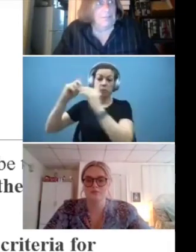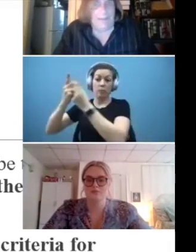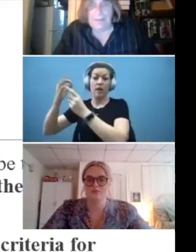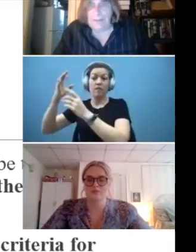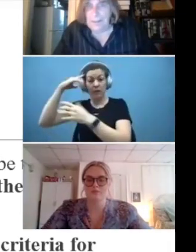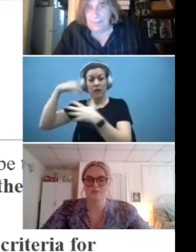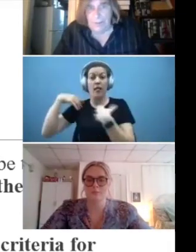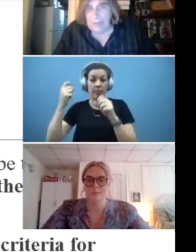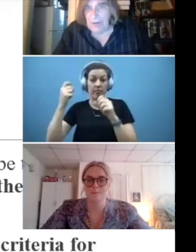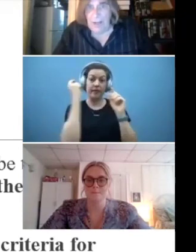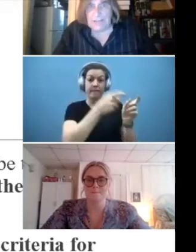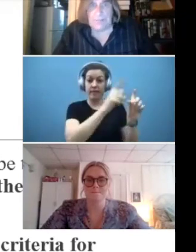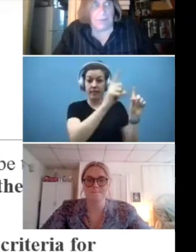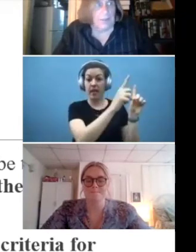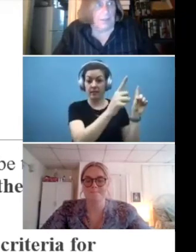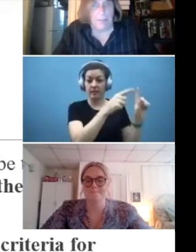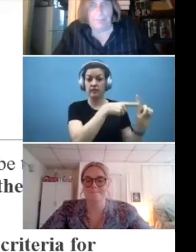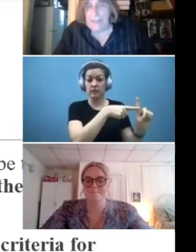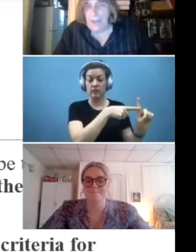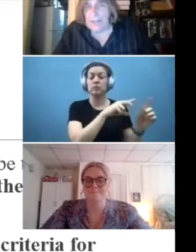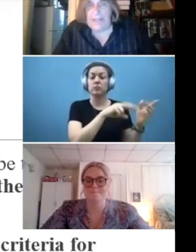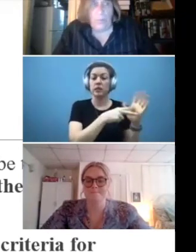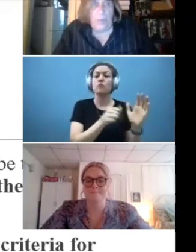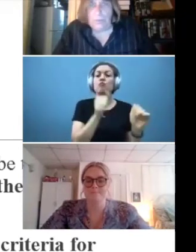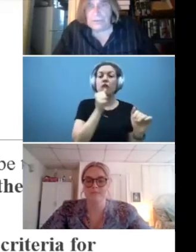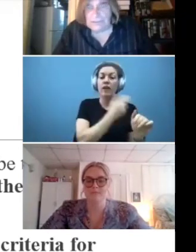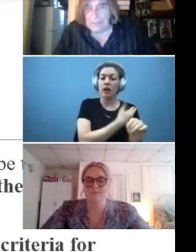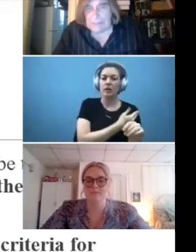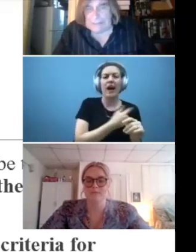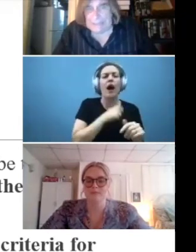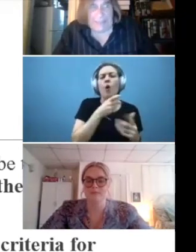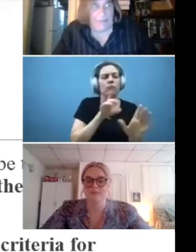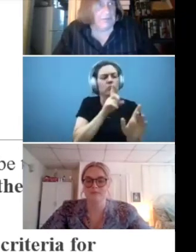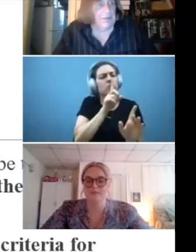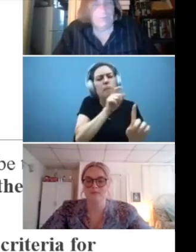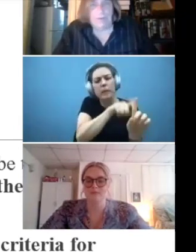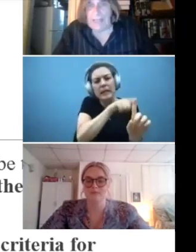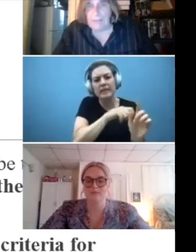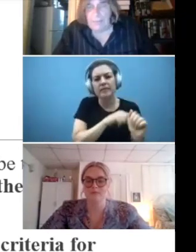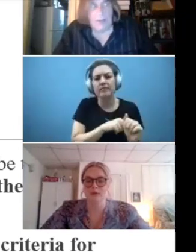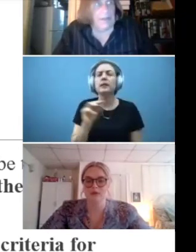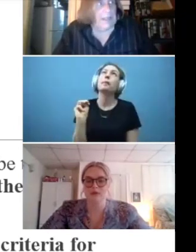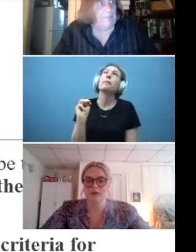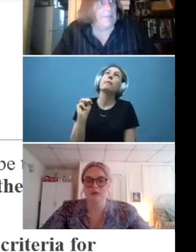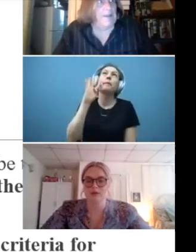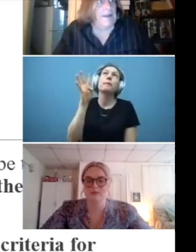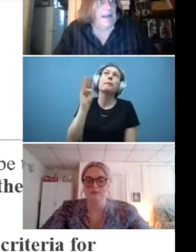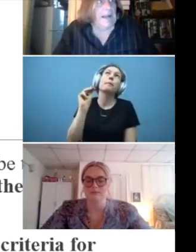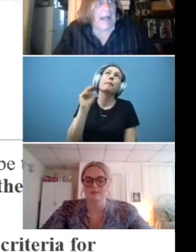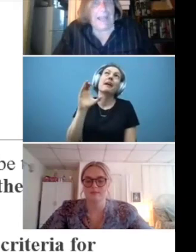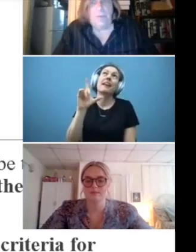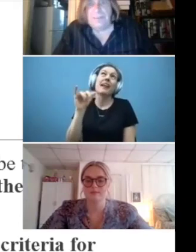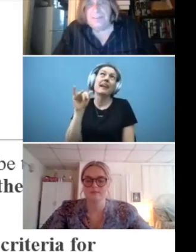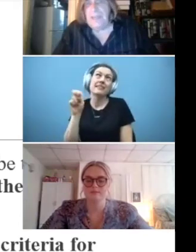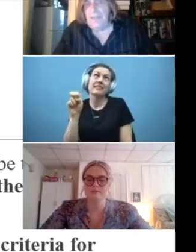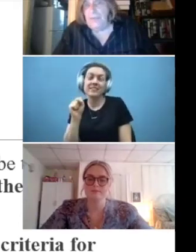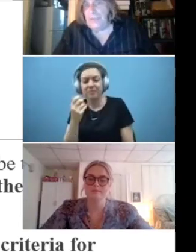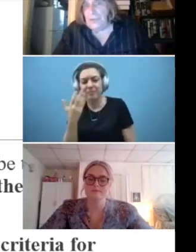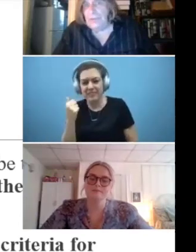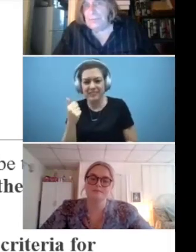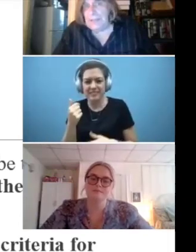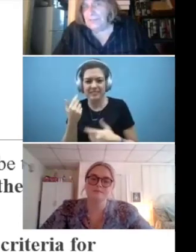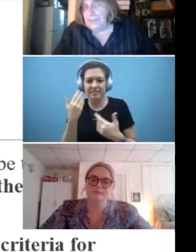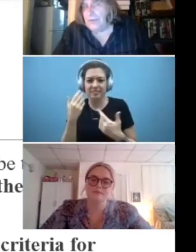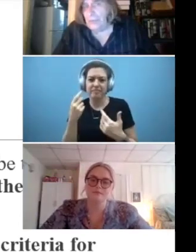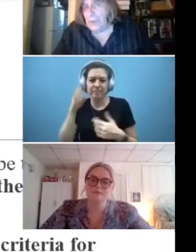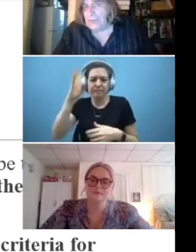being a private hospital, I'm not picking on anyone. We'll just say McLean's for lack of a better name. I would send those